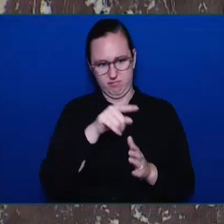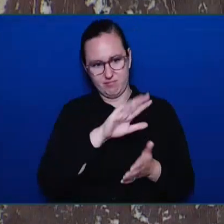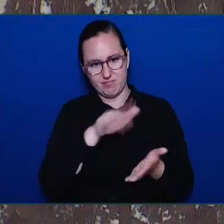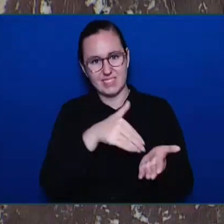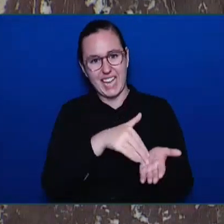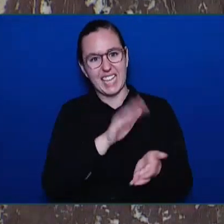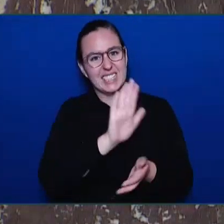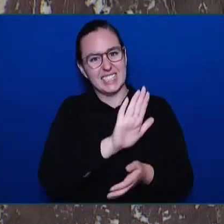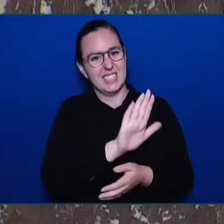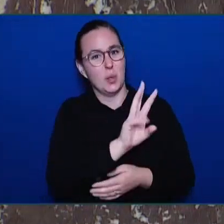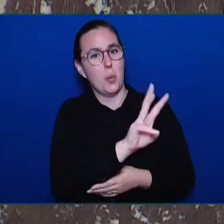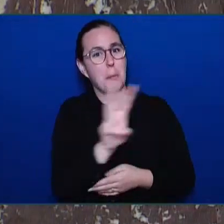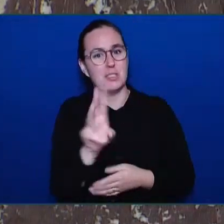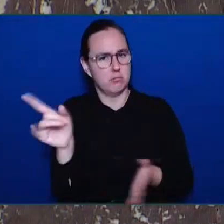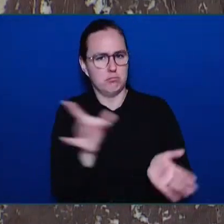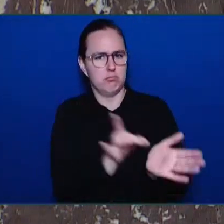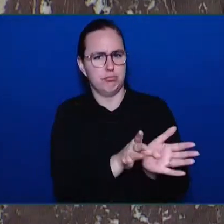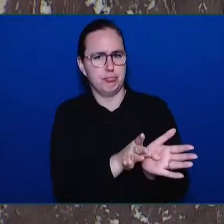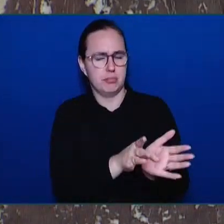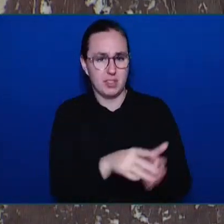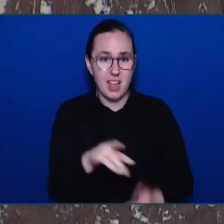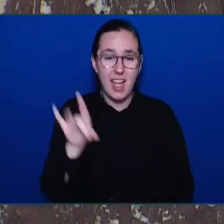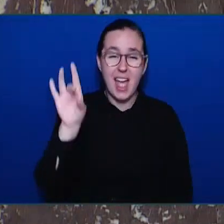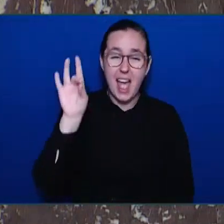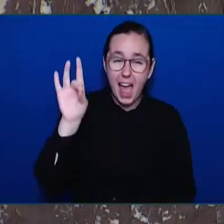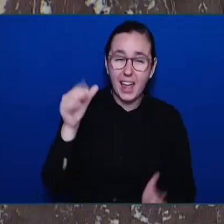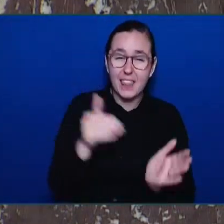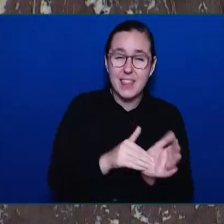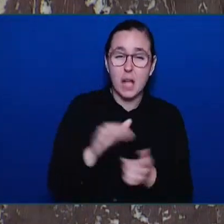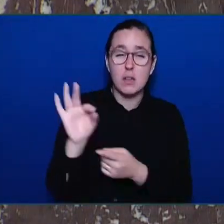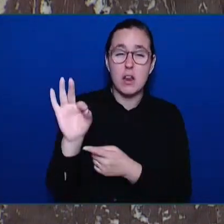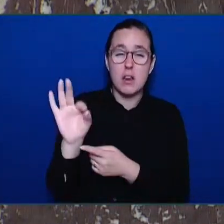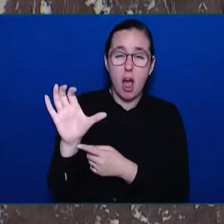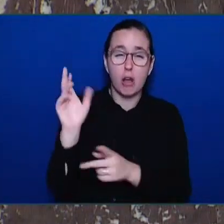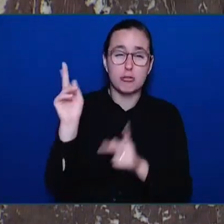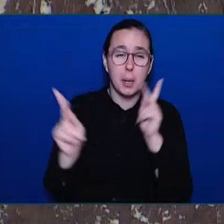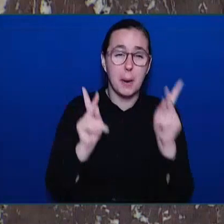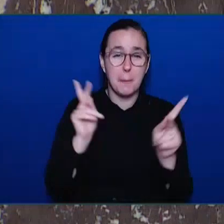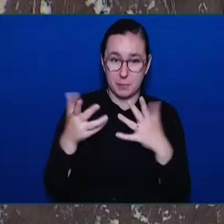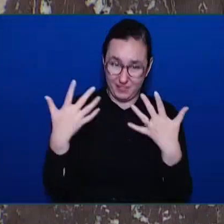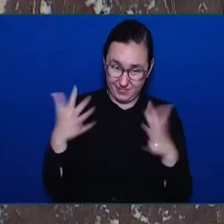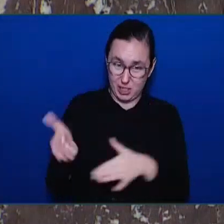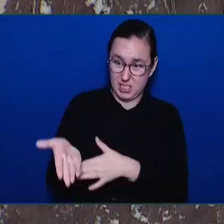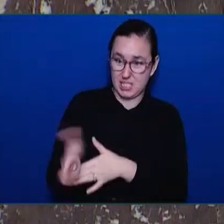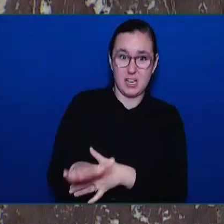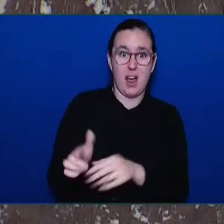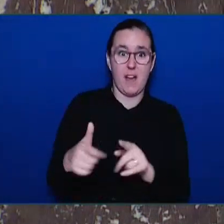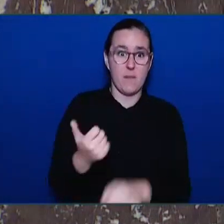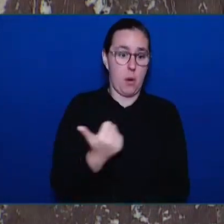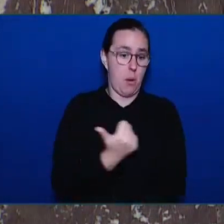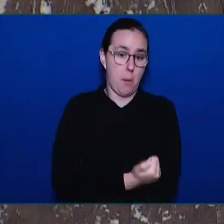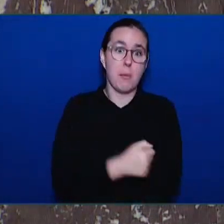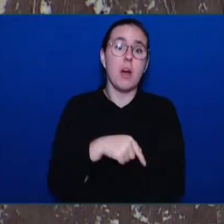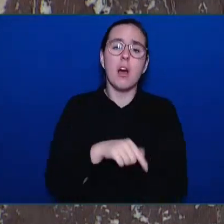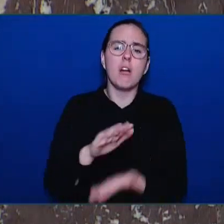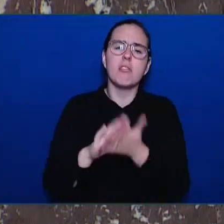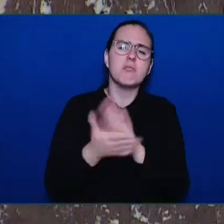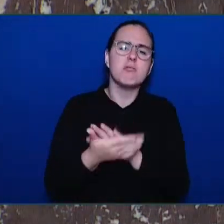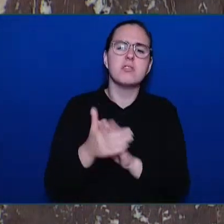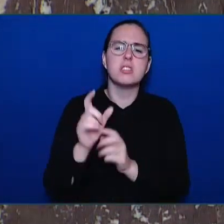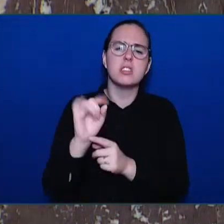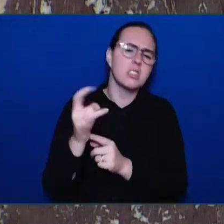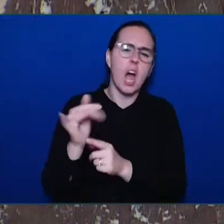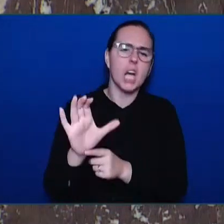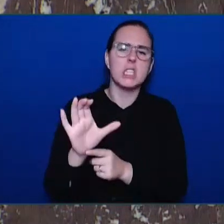have died of drug toxicity since then. To the Premier, why did the NDP government reject the 2018